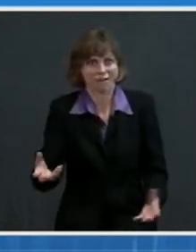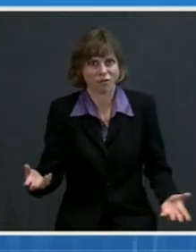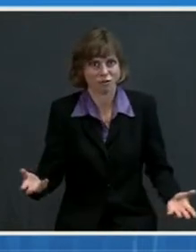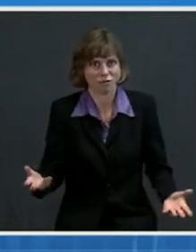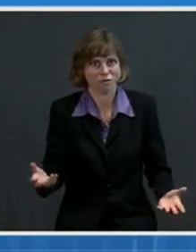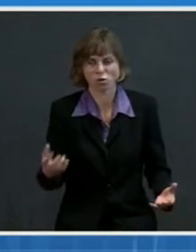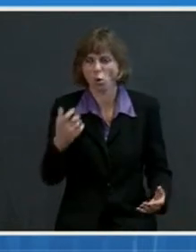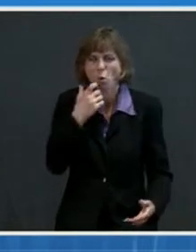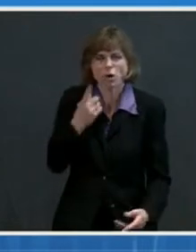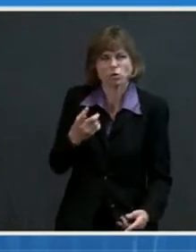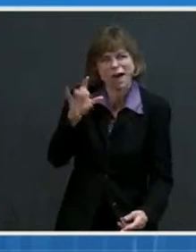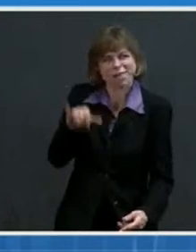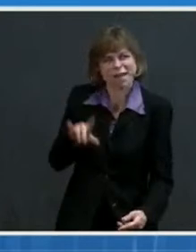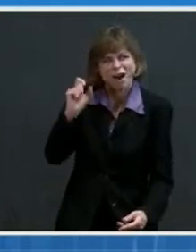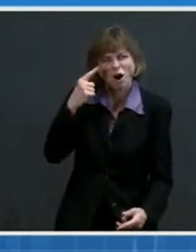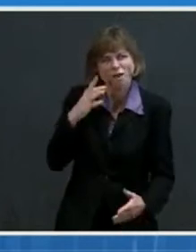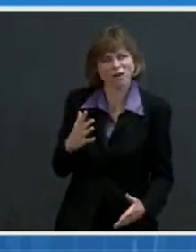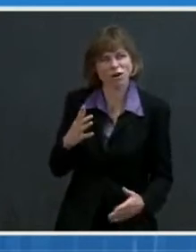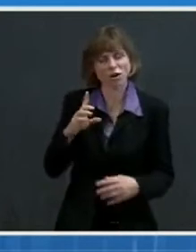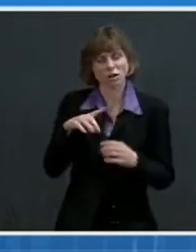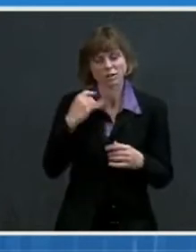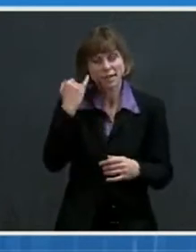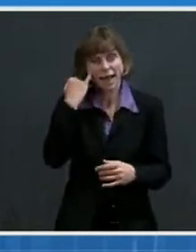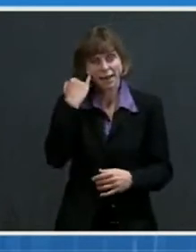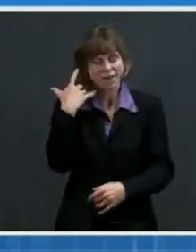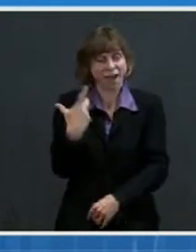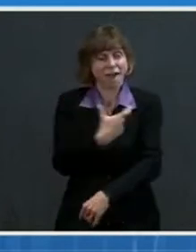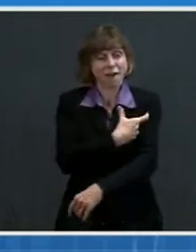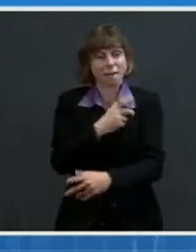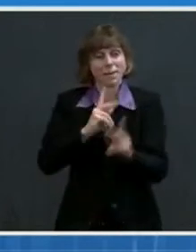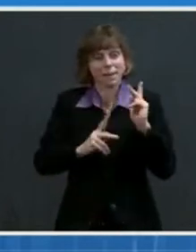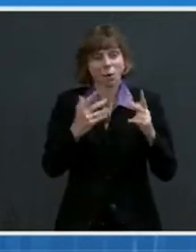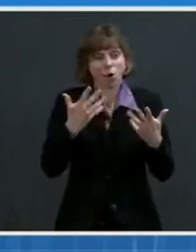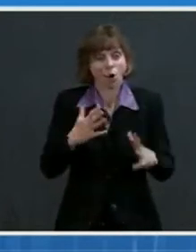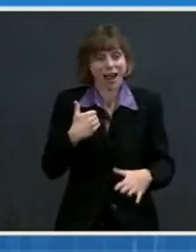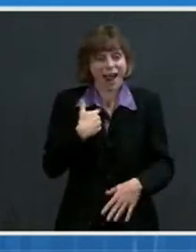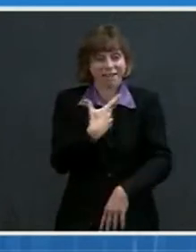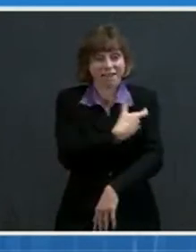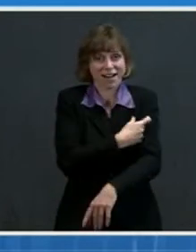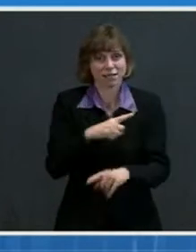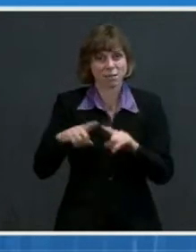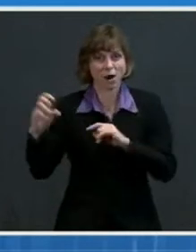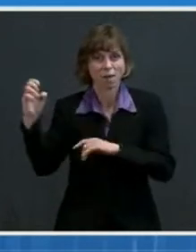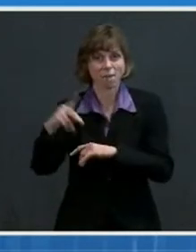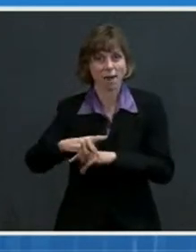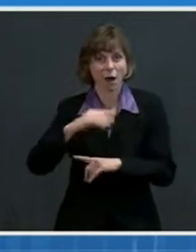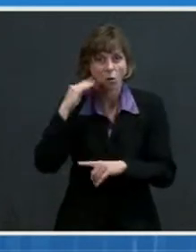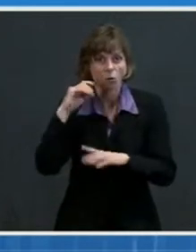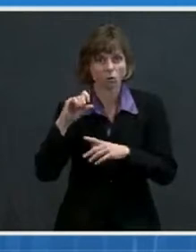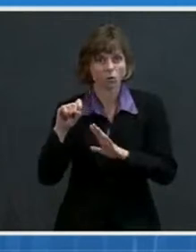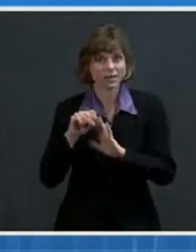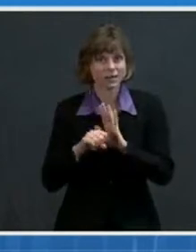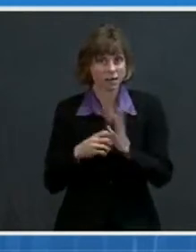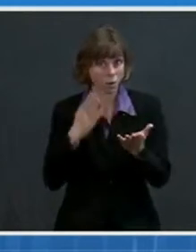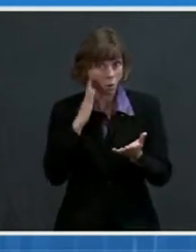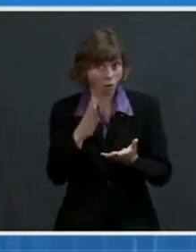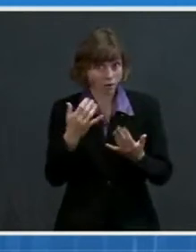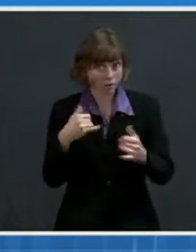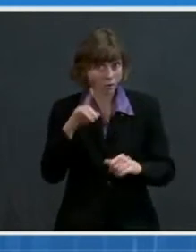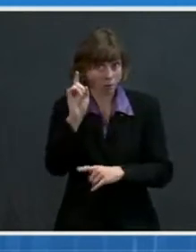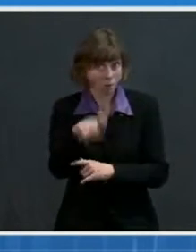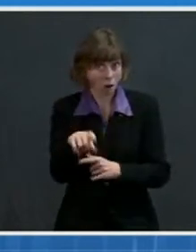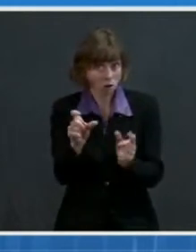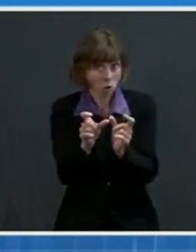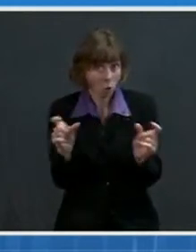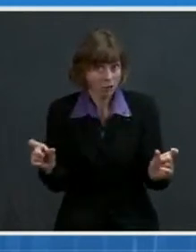governor regarding vaccinated people coming back to their state? Do they still have to quarantine for a certain amount of time